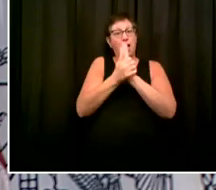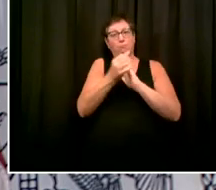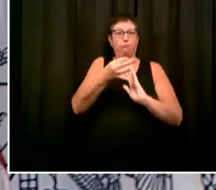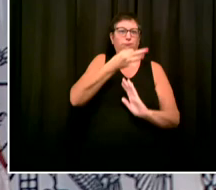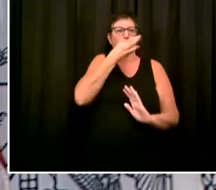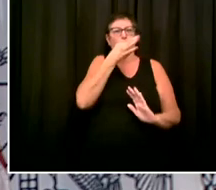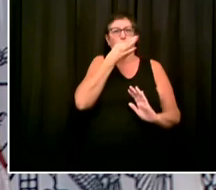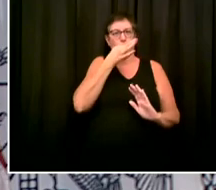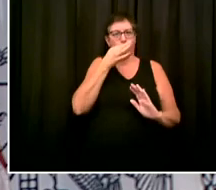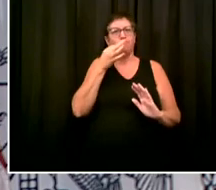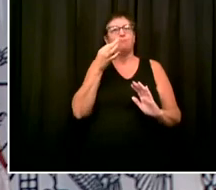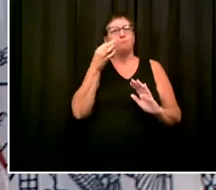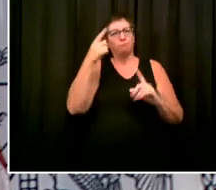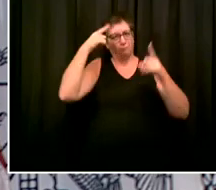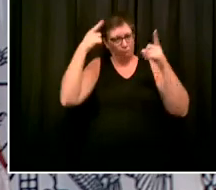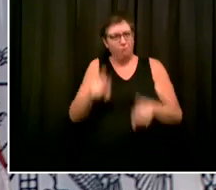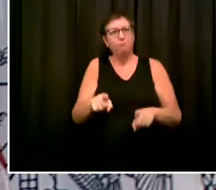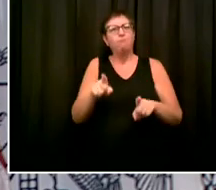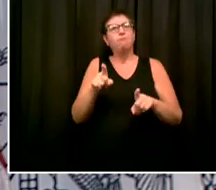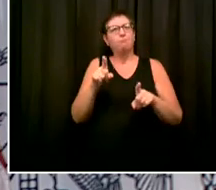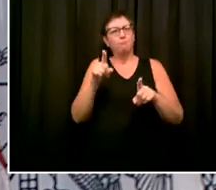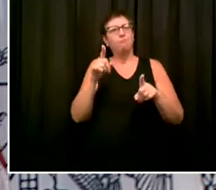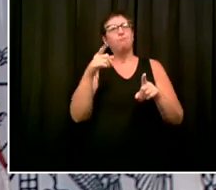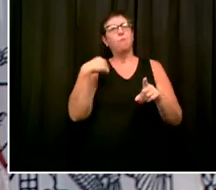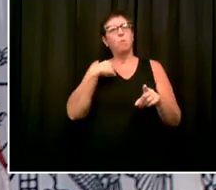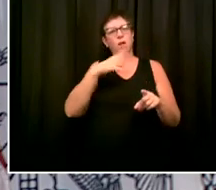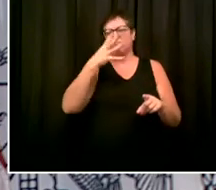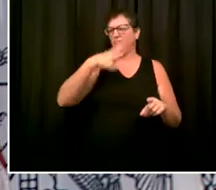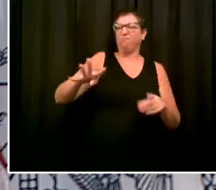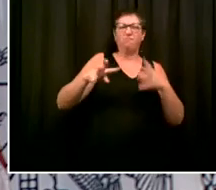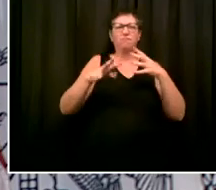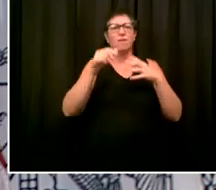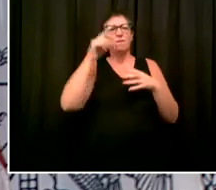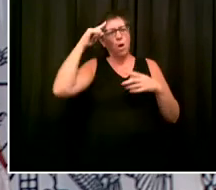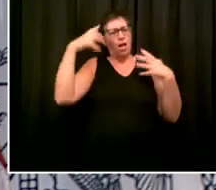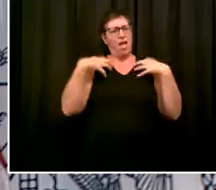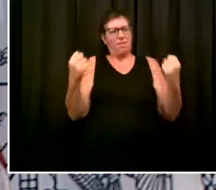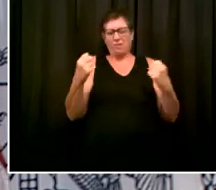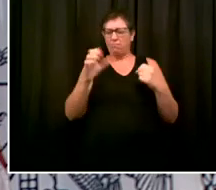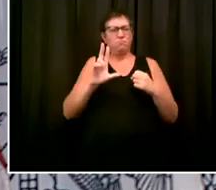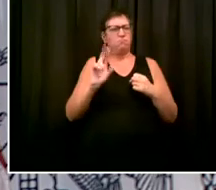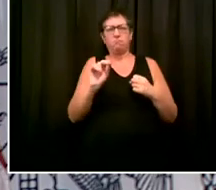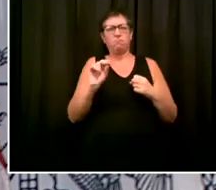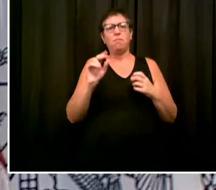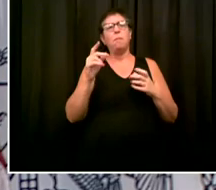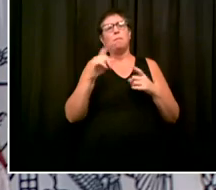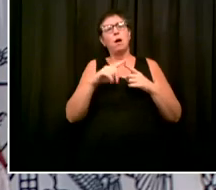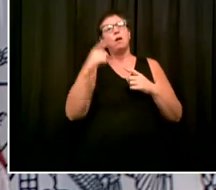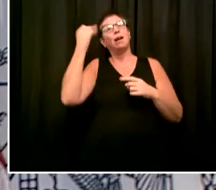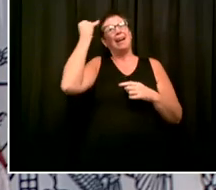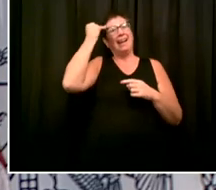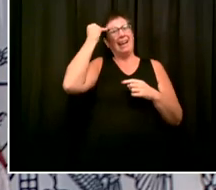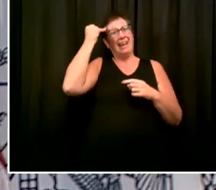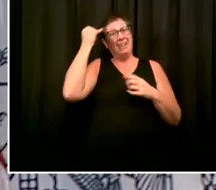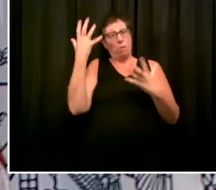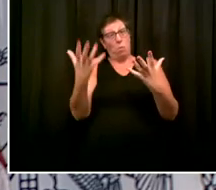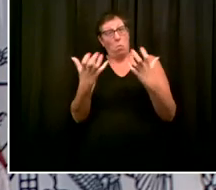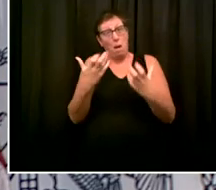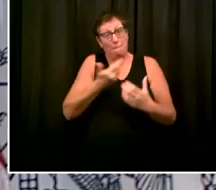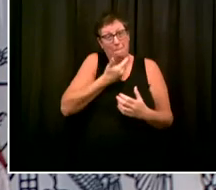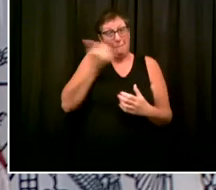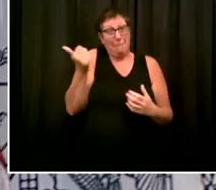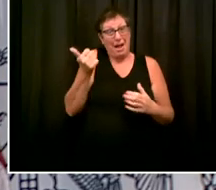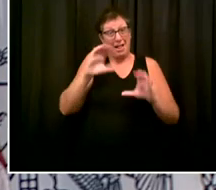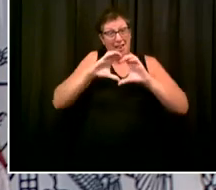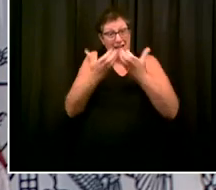And that, in fact, things like having an orderly productive classroom and opening up kids' ability to learn very much connects to their social